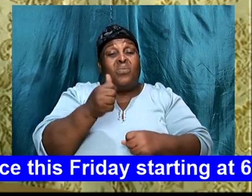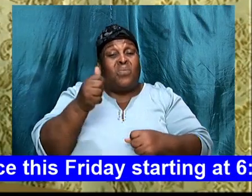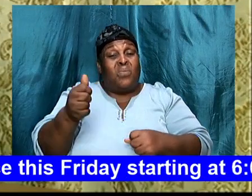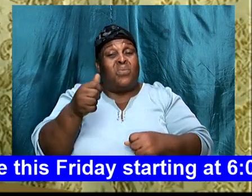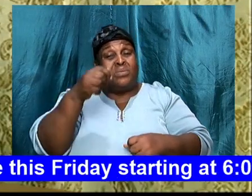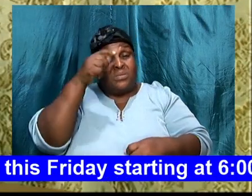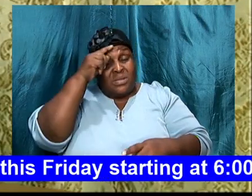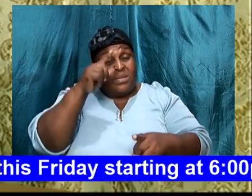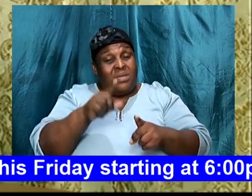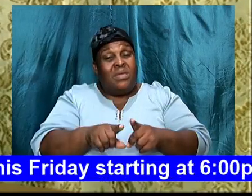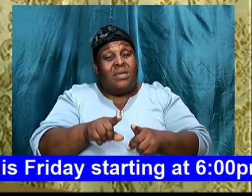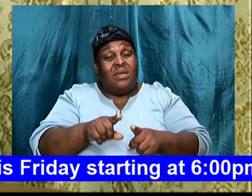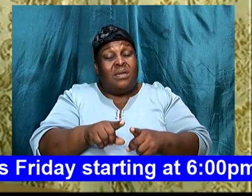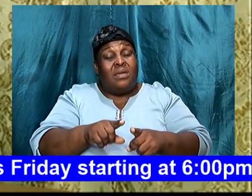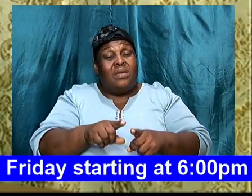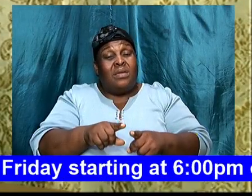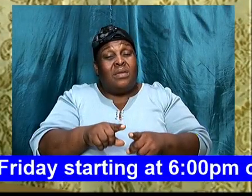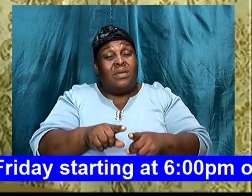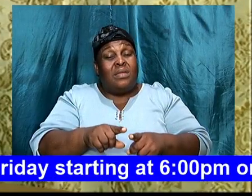and Ishmael was born,